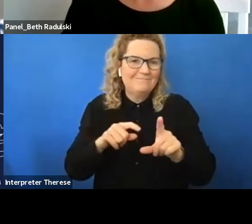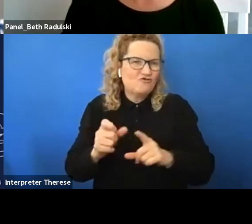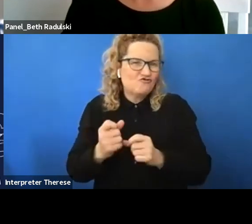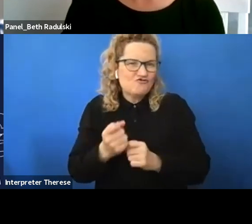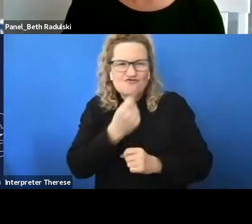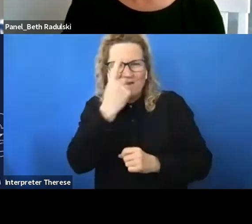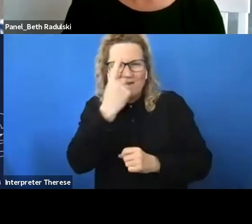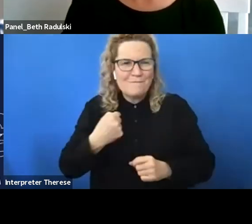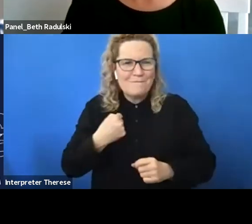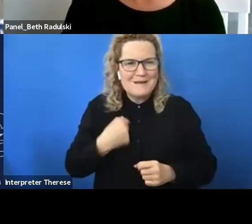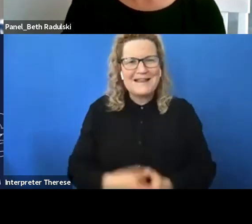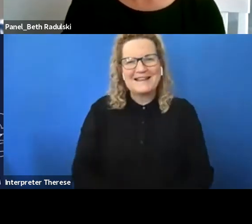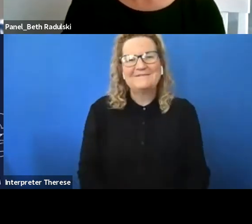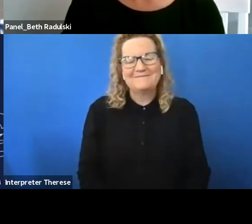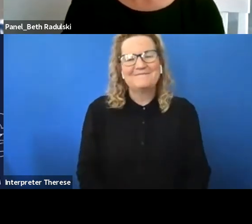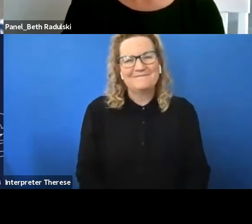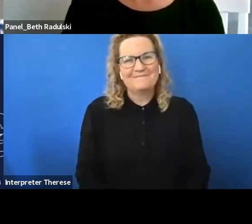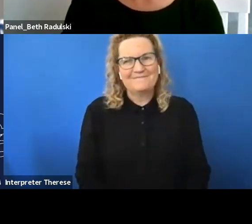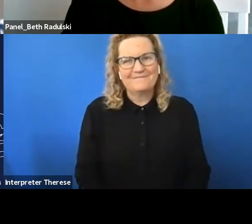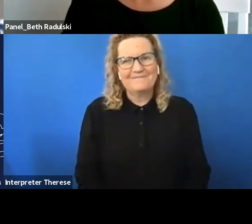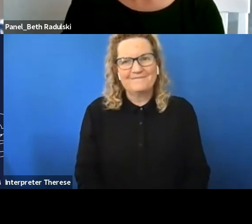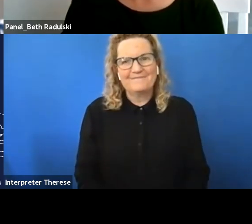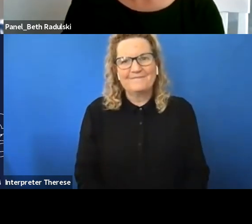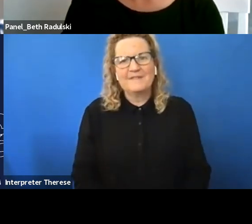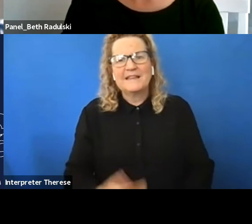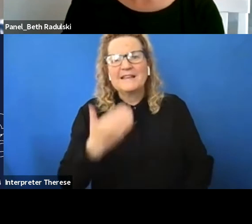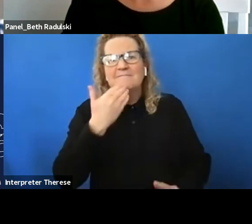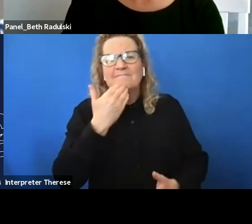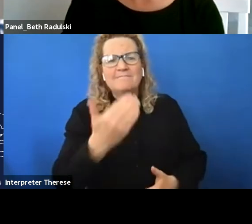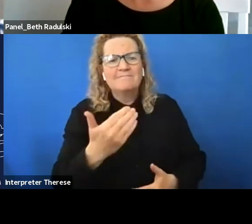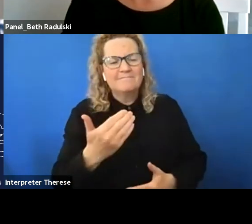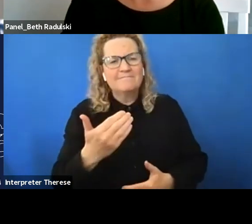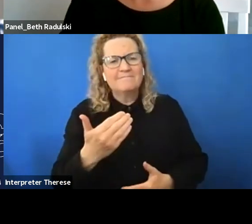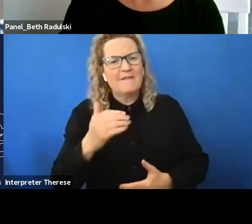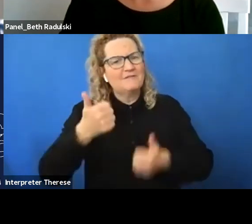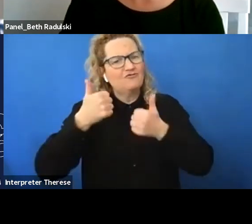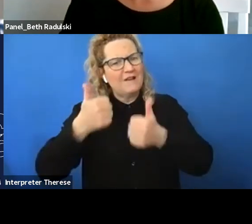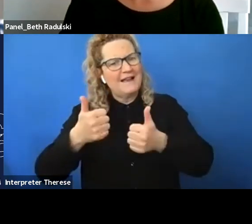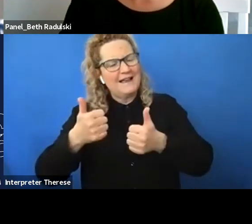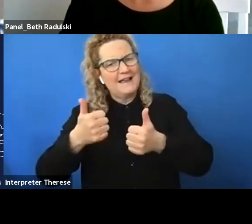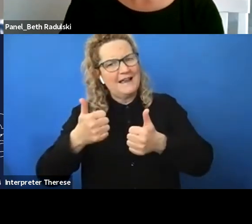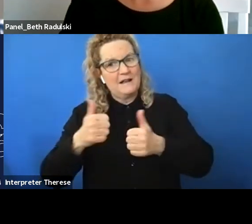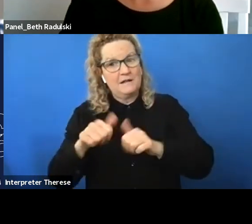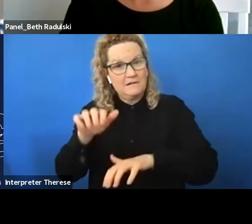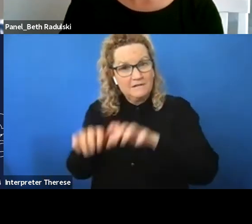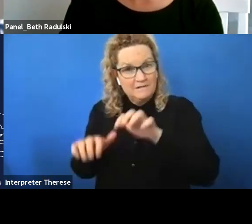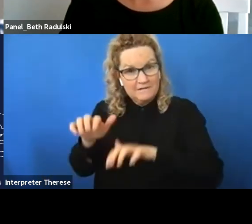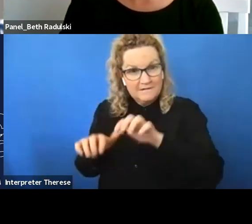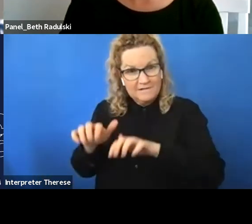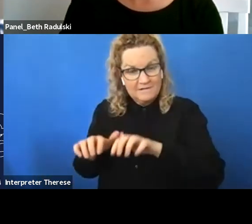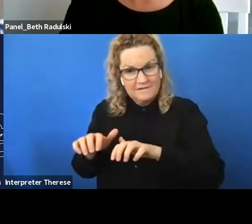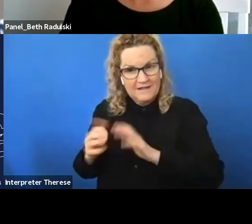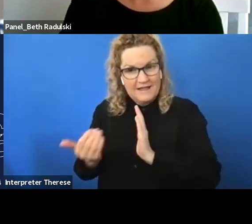that's great brian um and it's there's a comment that has followed that question